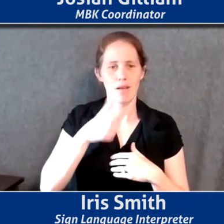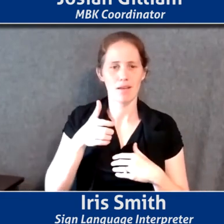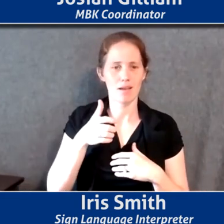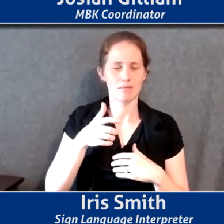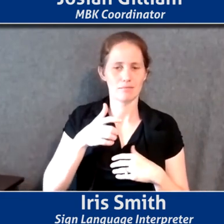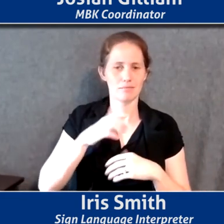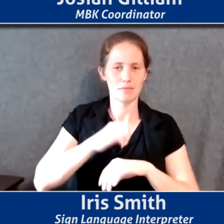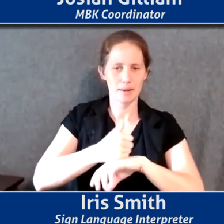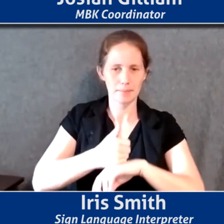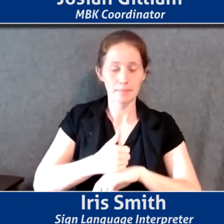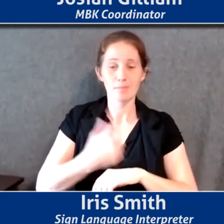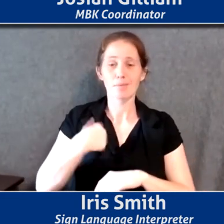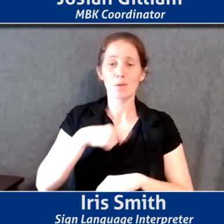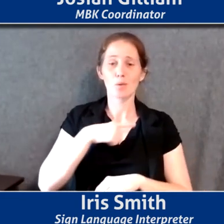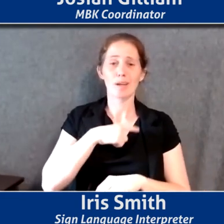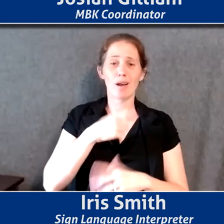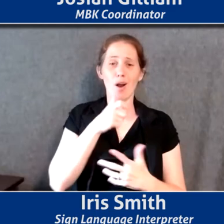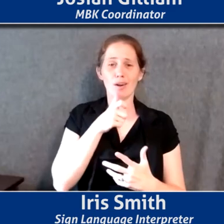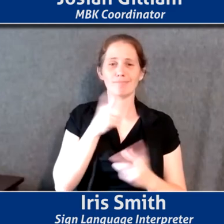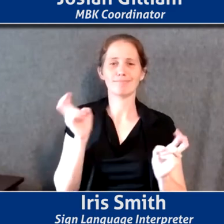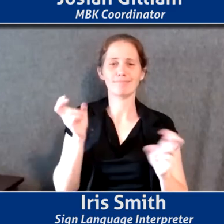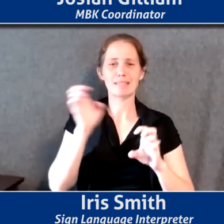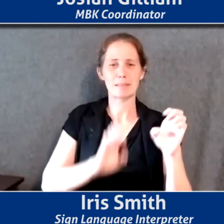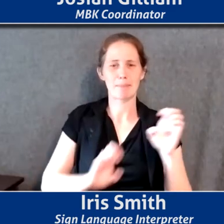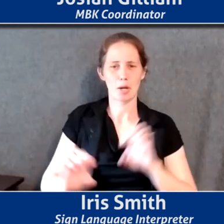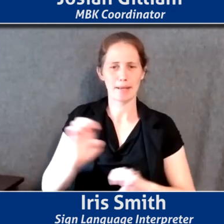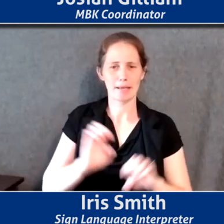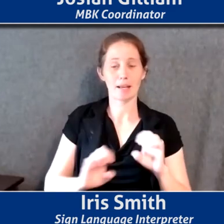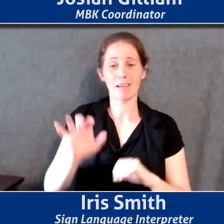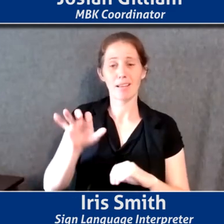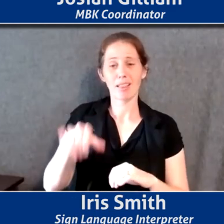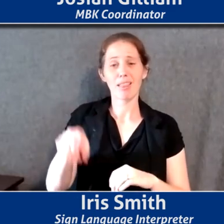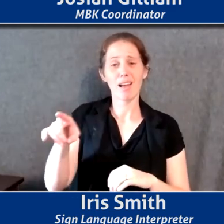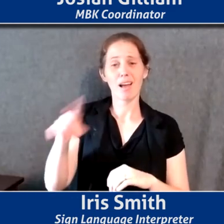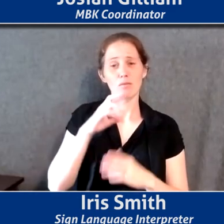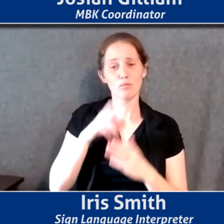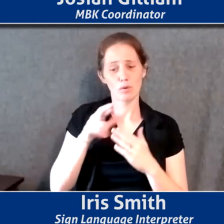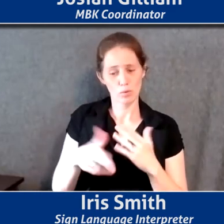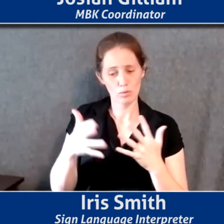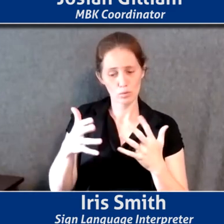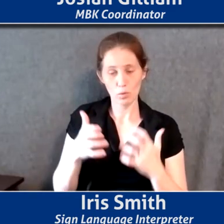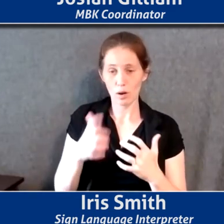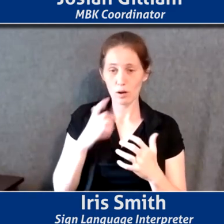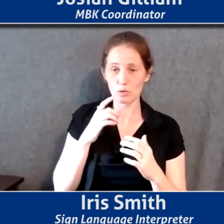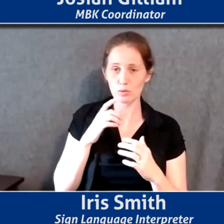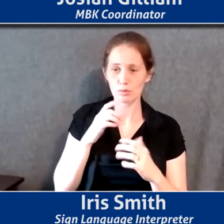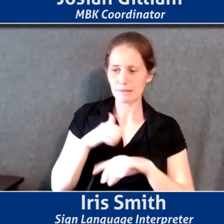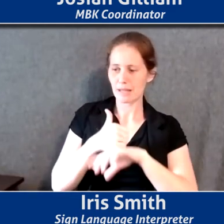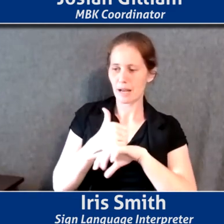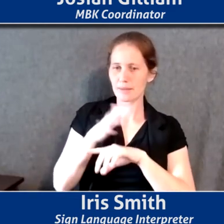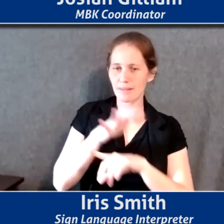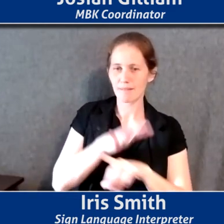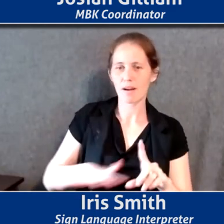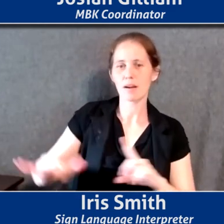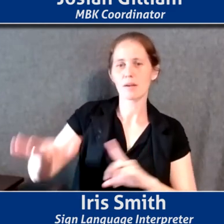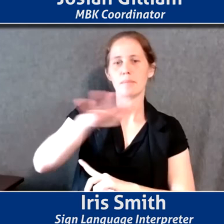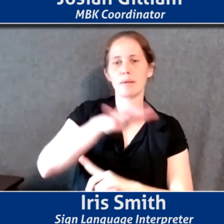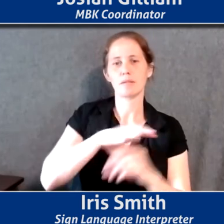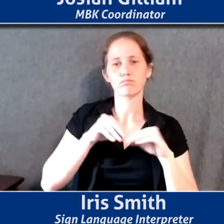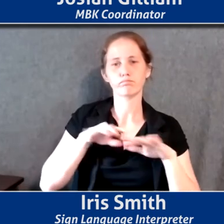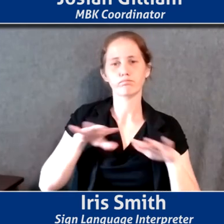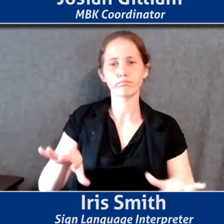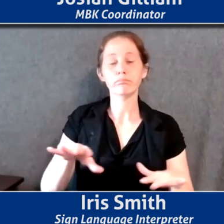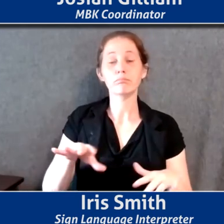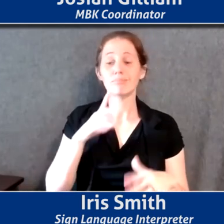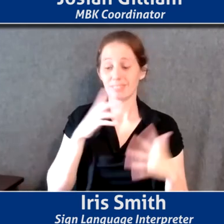necessarily experimental. And so with the report, we wanted to do this environmental scan. Um, and immediately